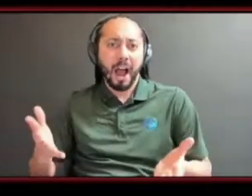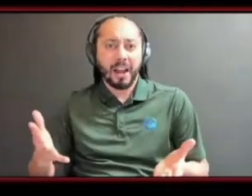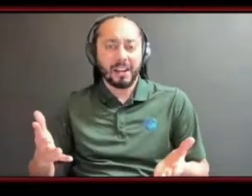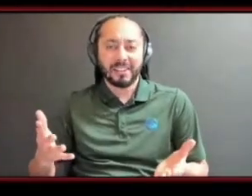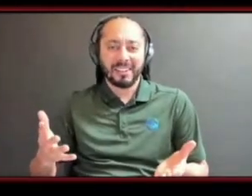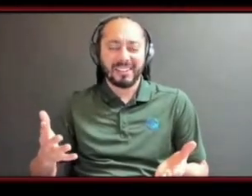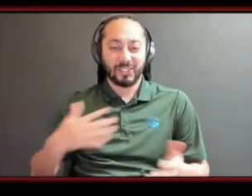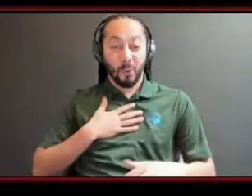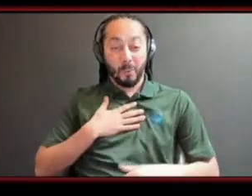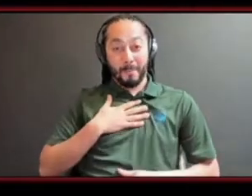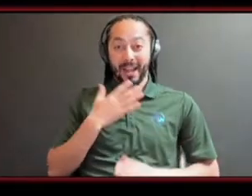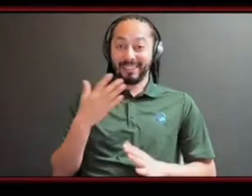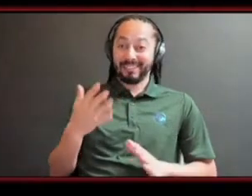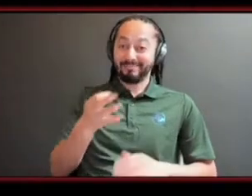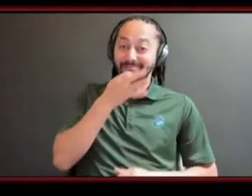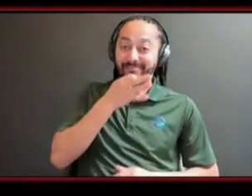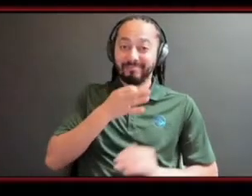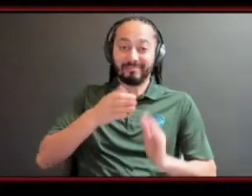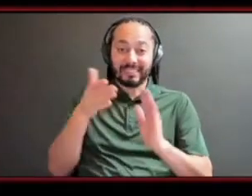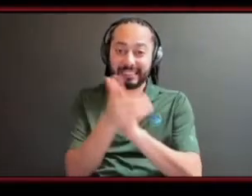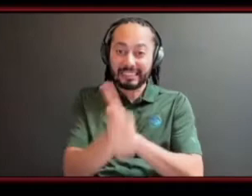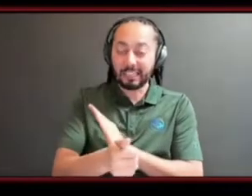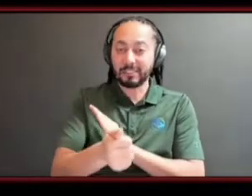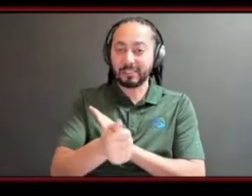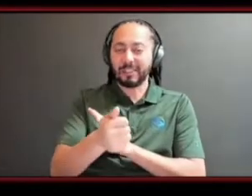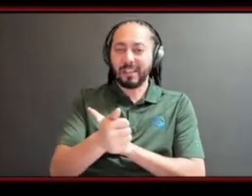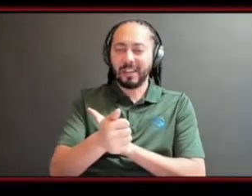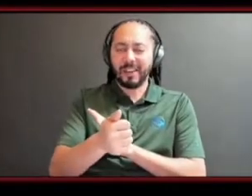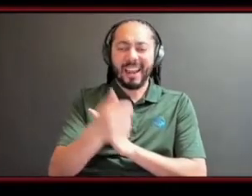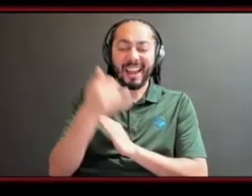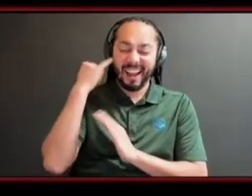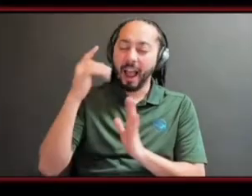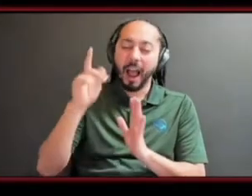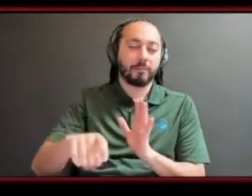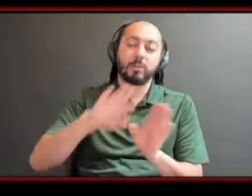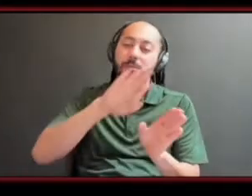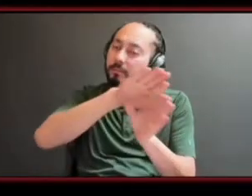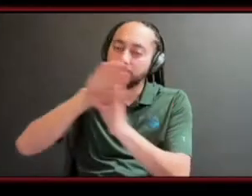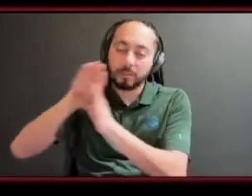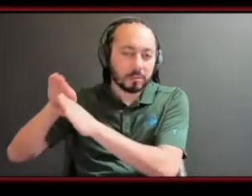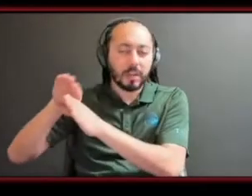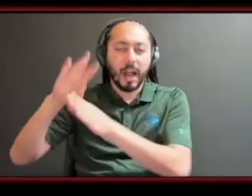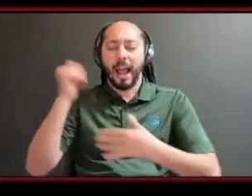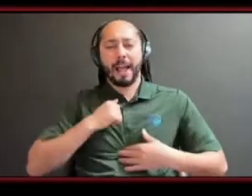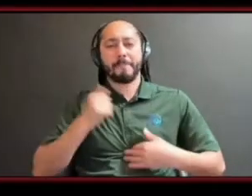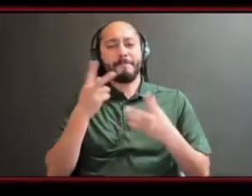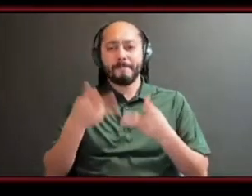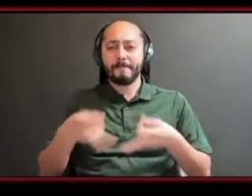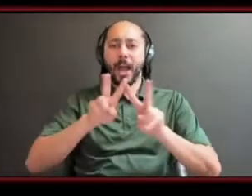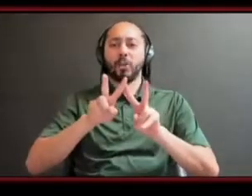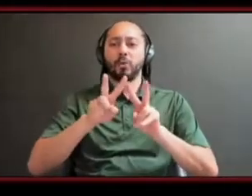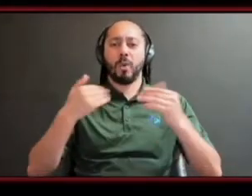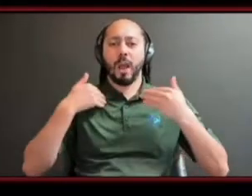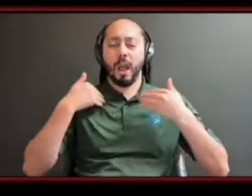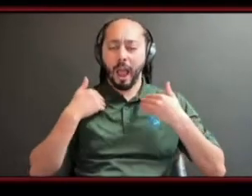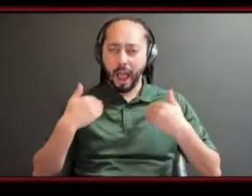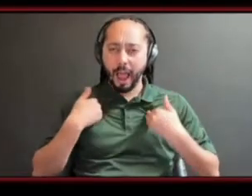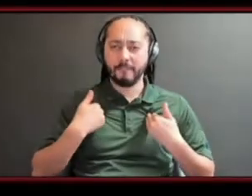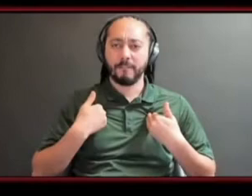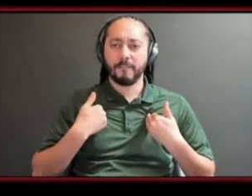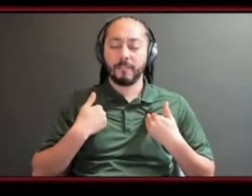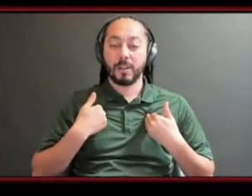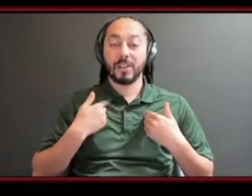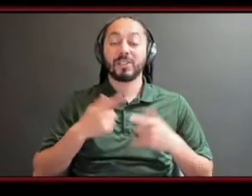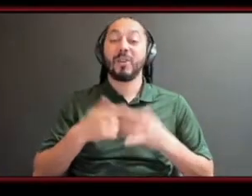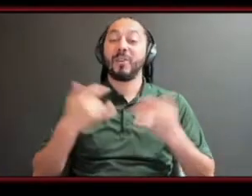were seen valuable um if that that makes any sense and to overcome it now i just now look at the people that i'm working with and for